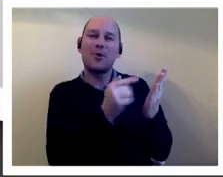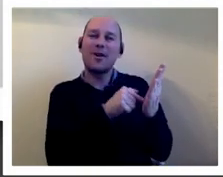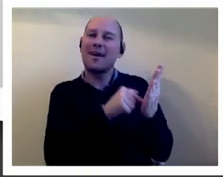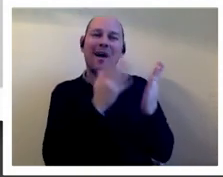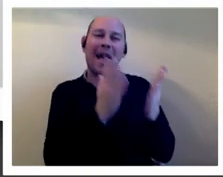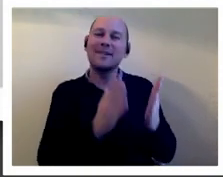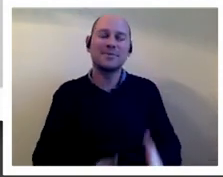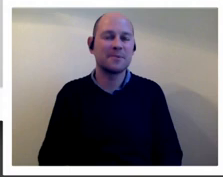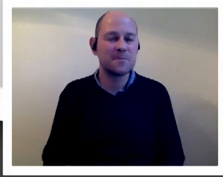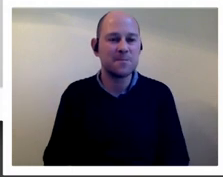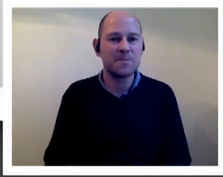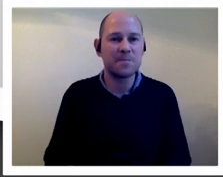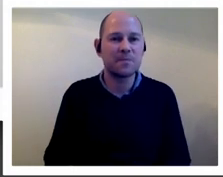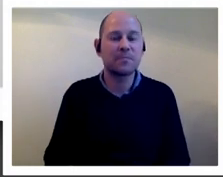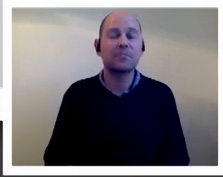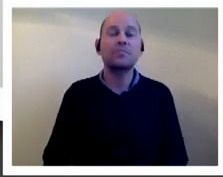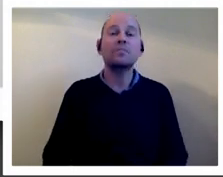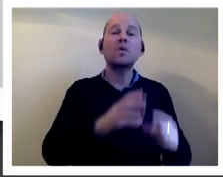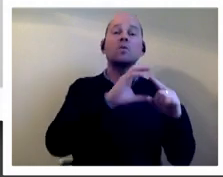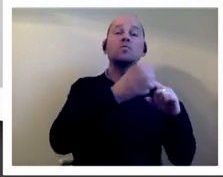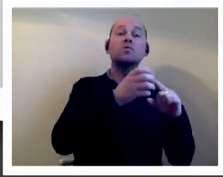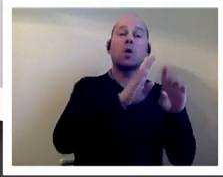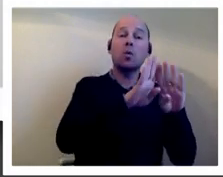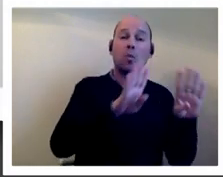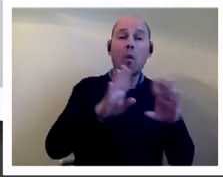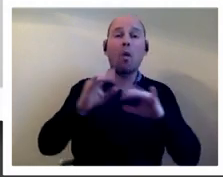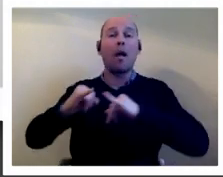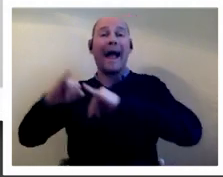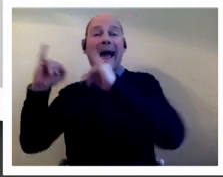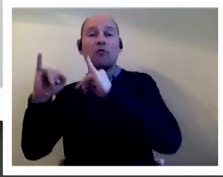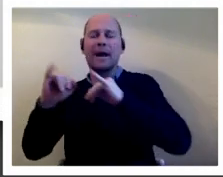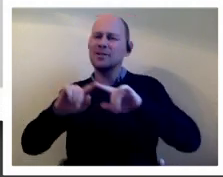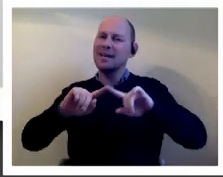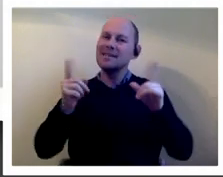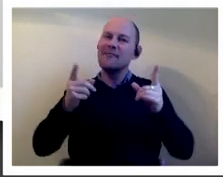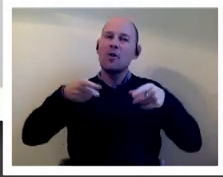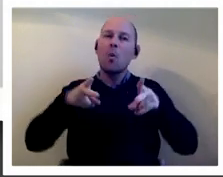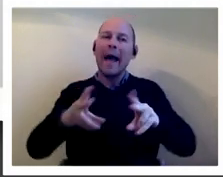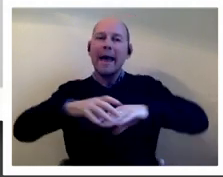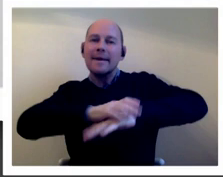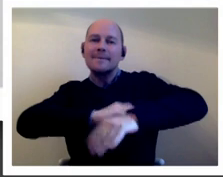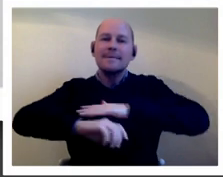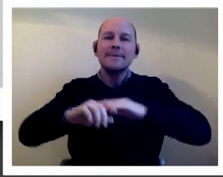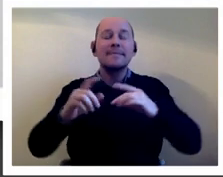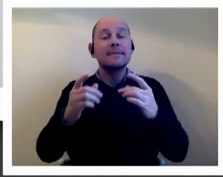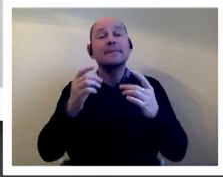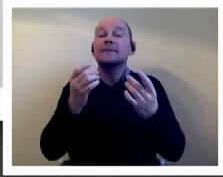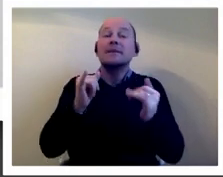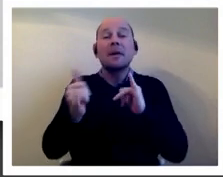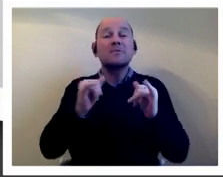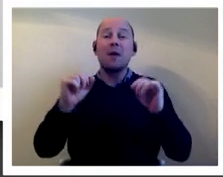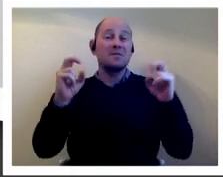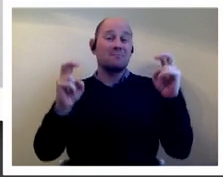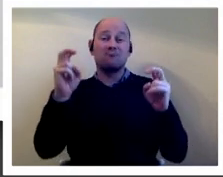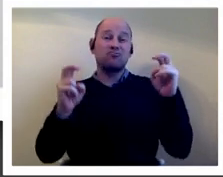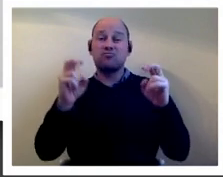now stonewall and outrage had very different ways of going about things and at times there was sometimes disagreement between them um at least i